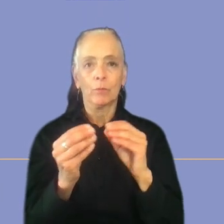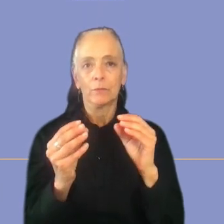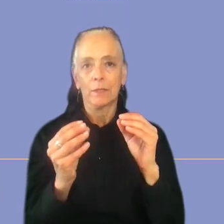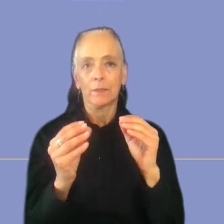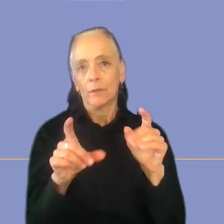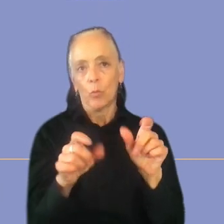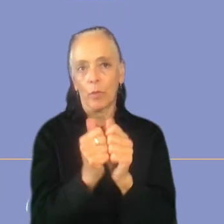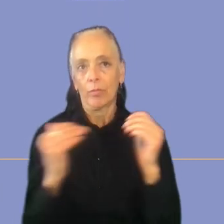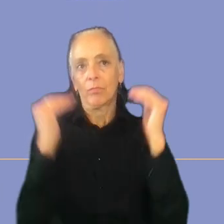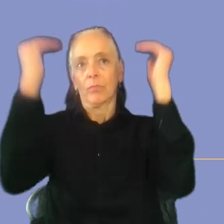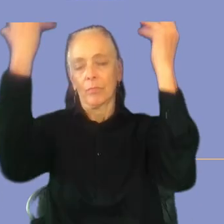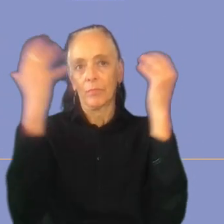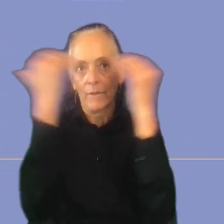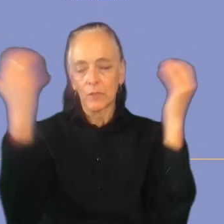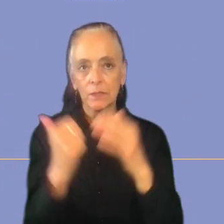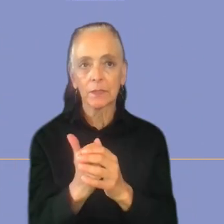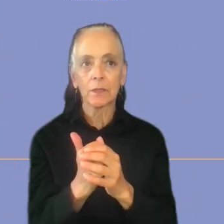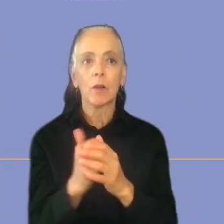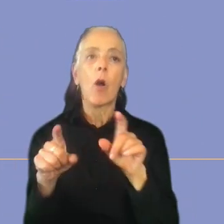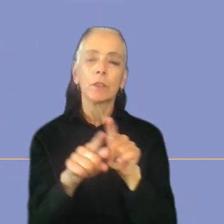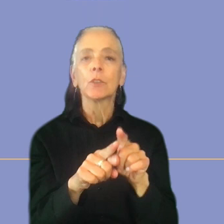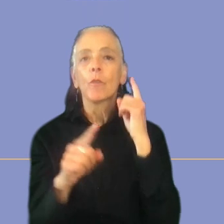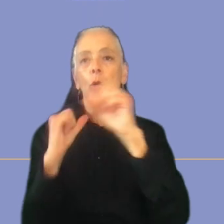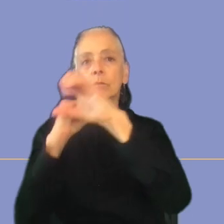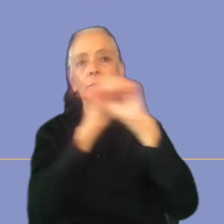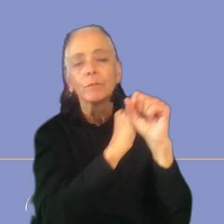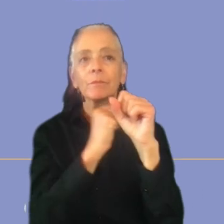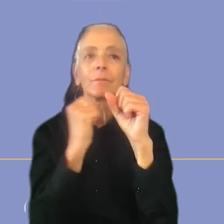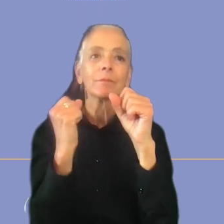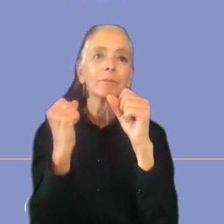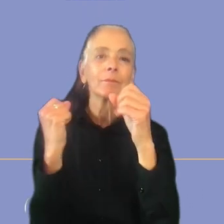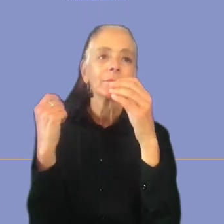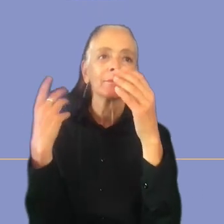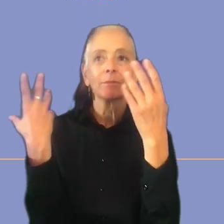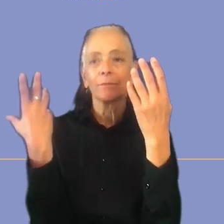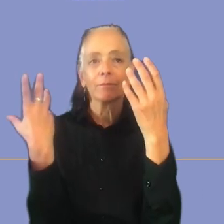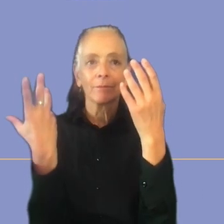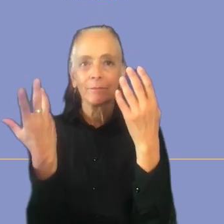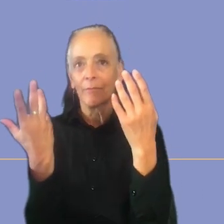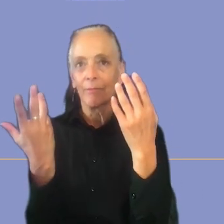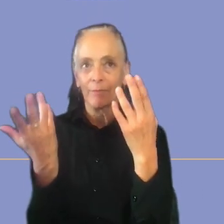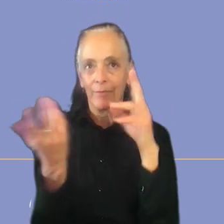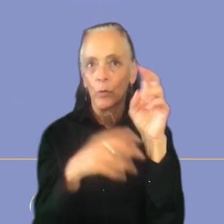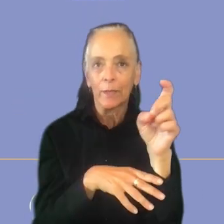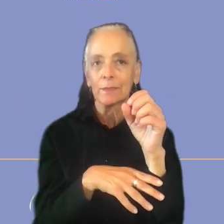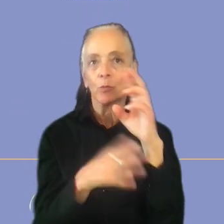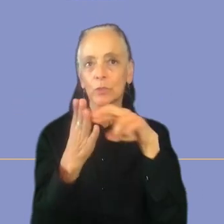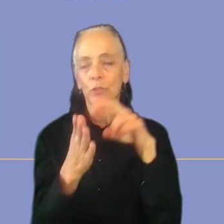for evangelizing the benefit of UX and research and this makes sense since you would have a bit more